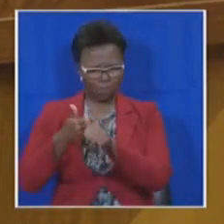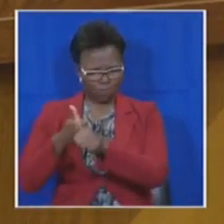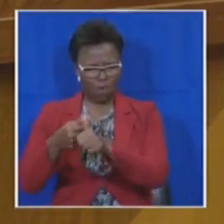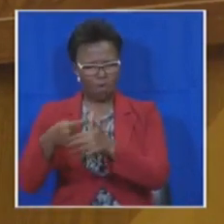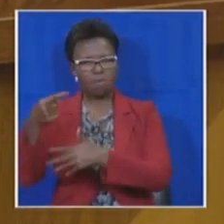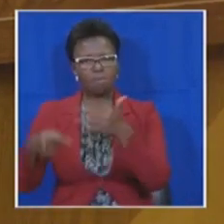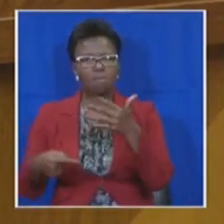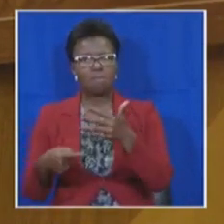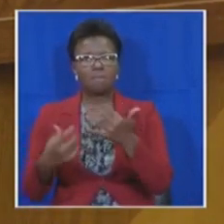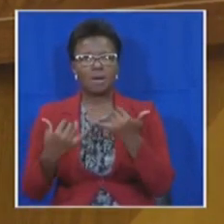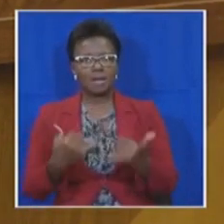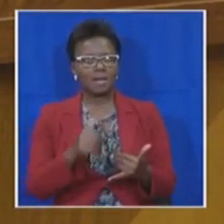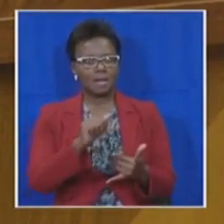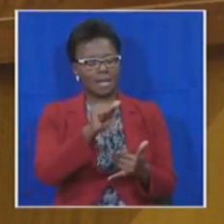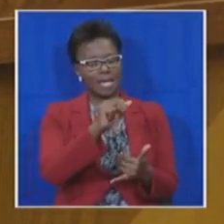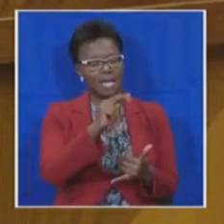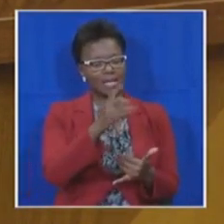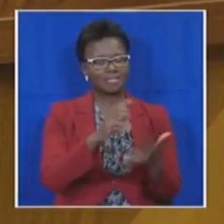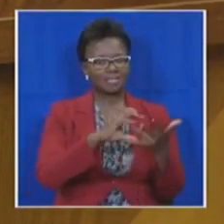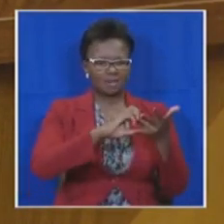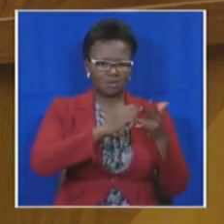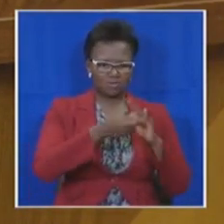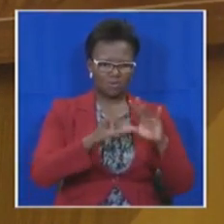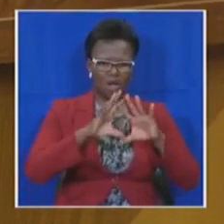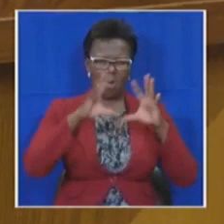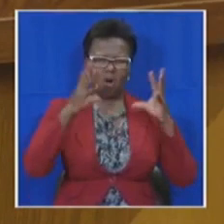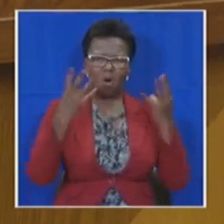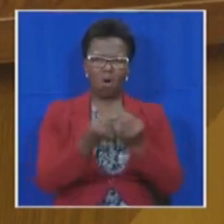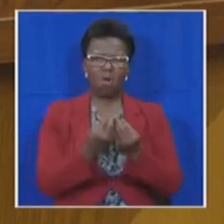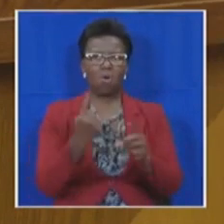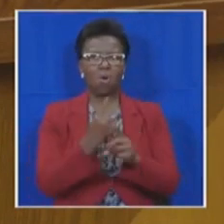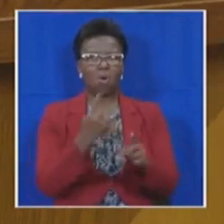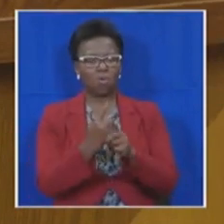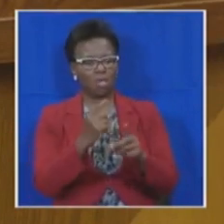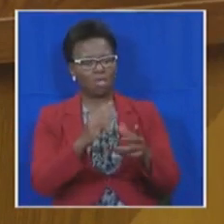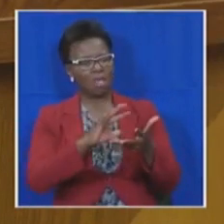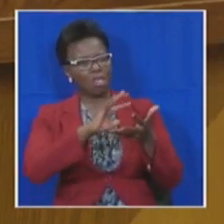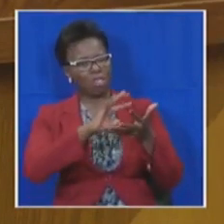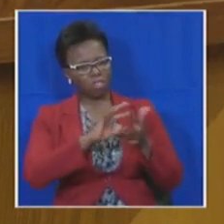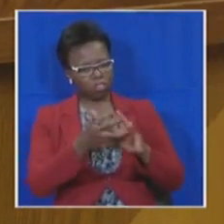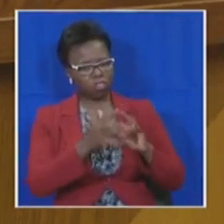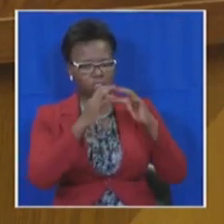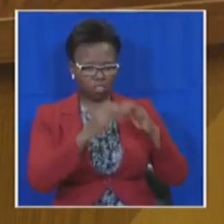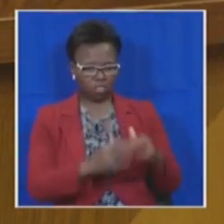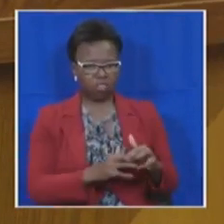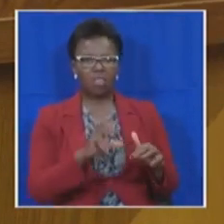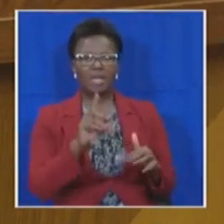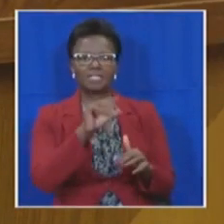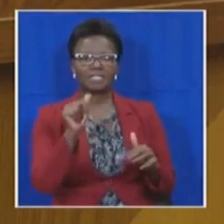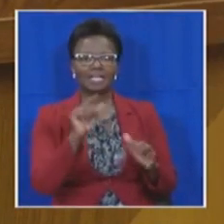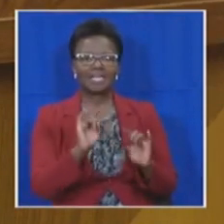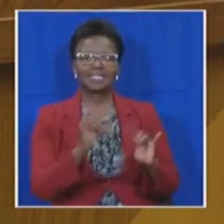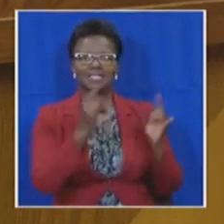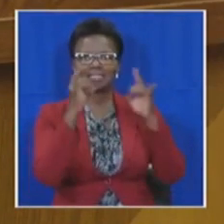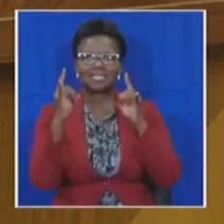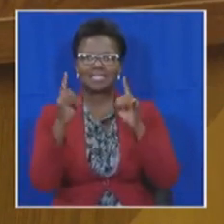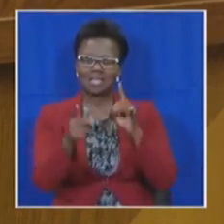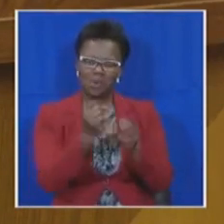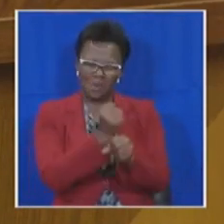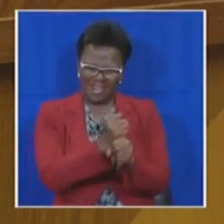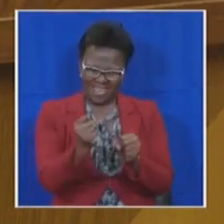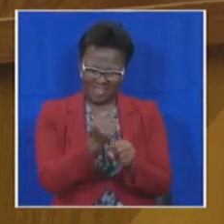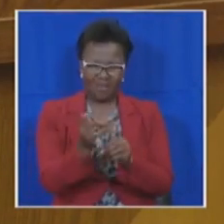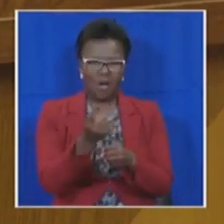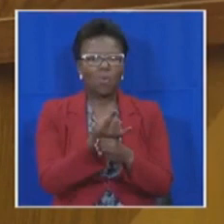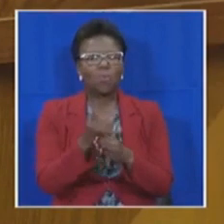And while the ANC can try its misfiring attempts to destabilize DA governments in the metros, you will never succeed